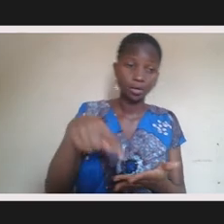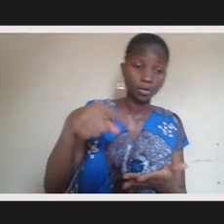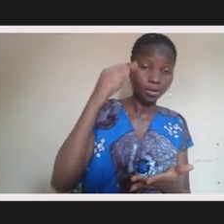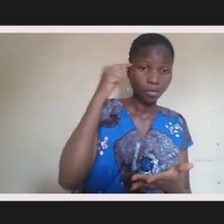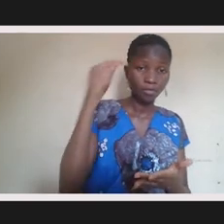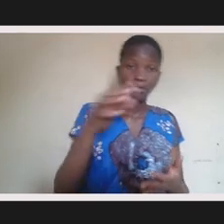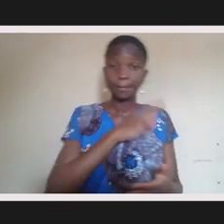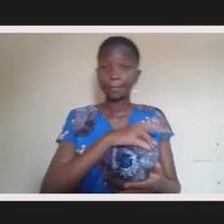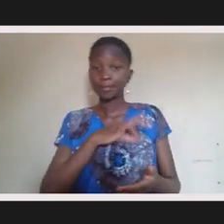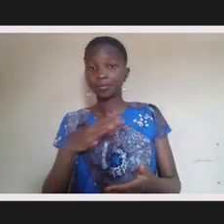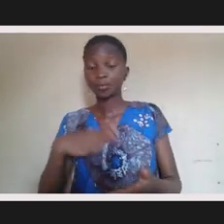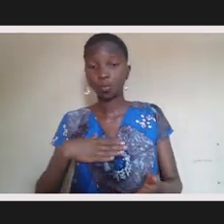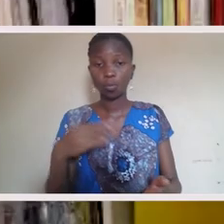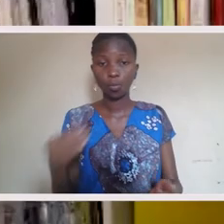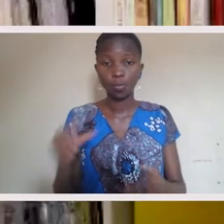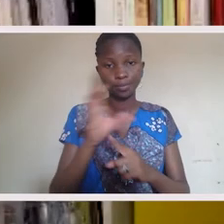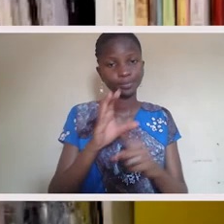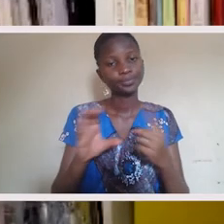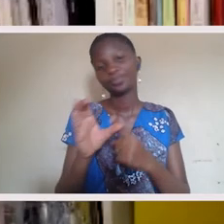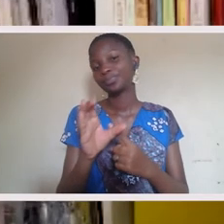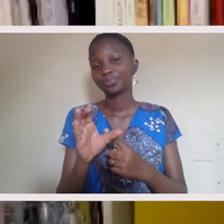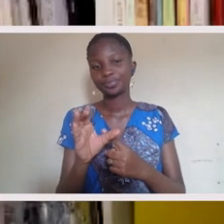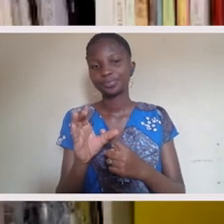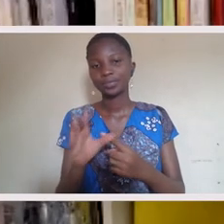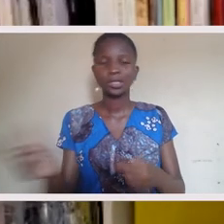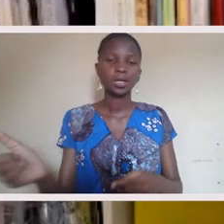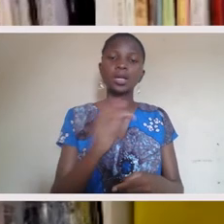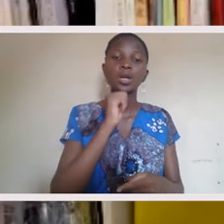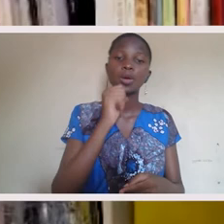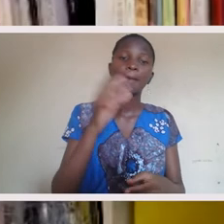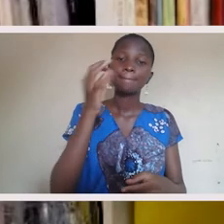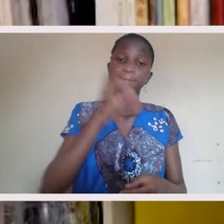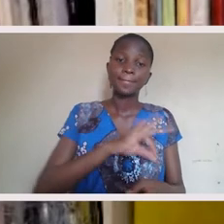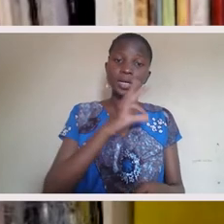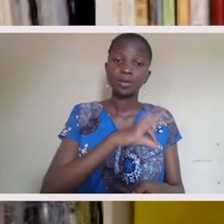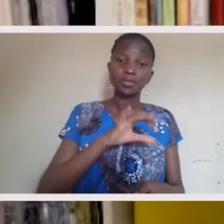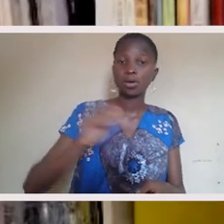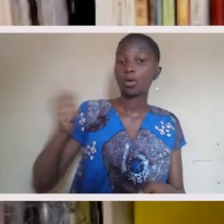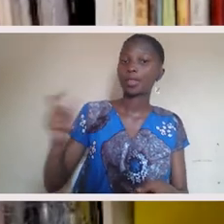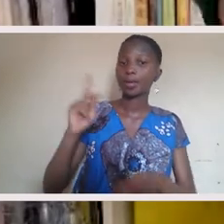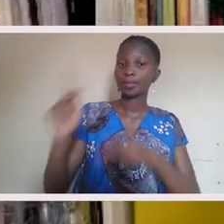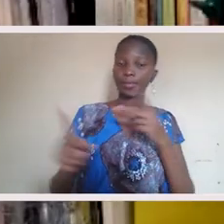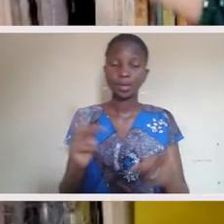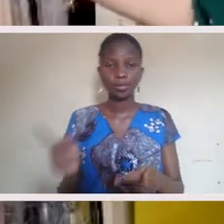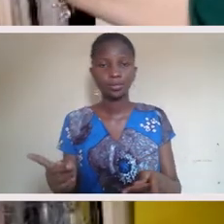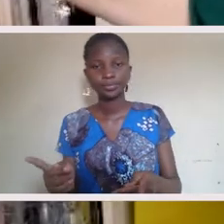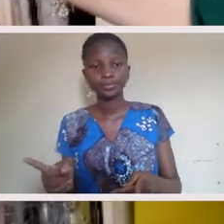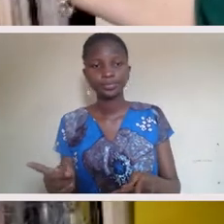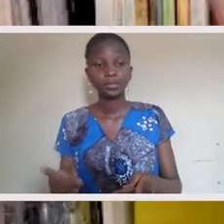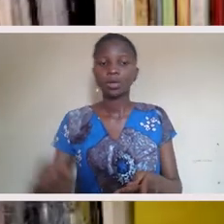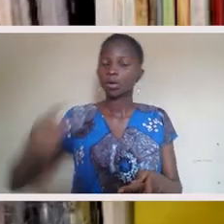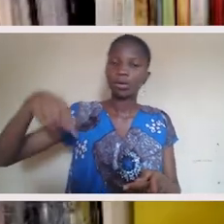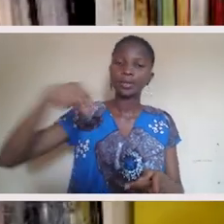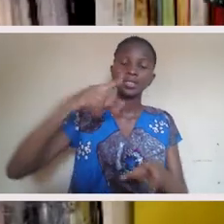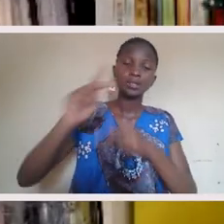there's so many different groups of people inside of that culture and inside of that, right, that frame who also have the people that you came